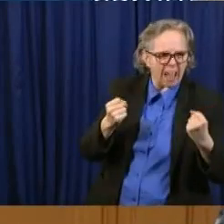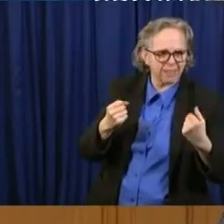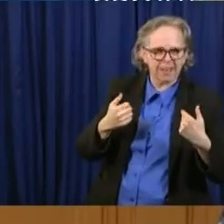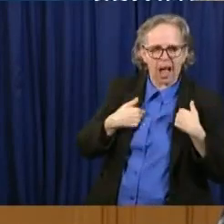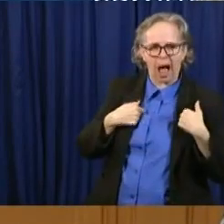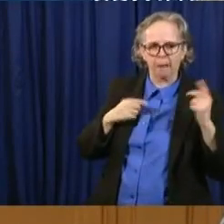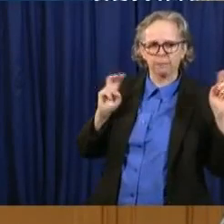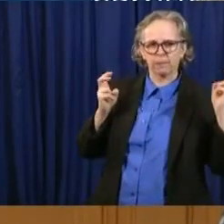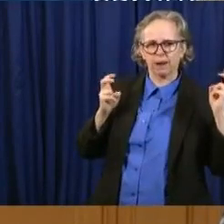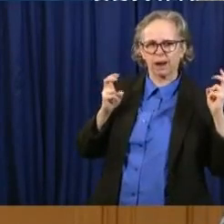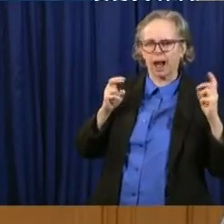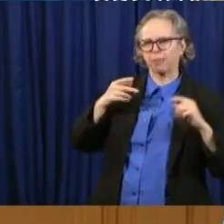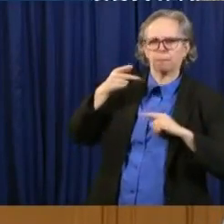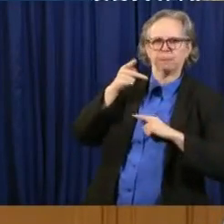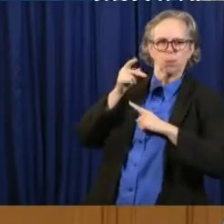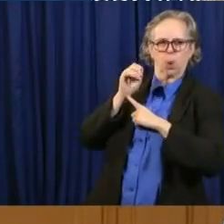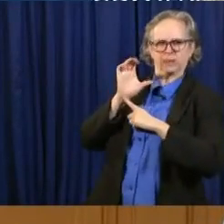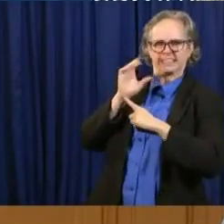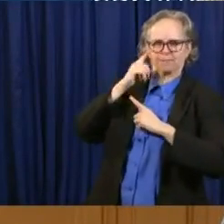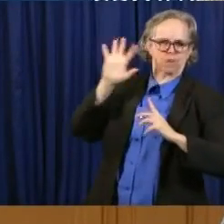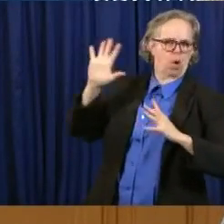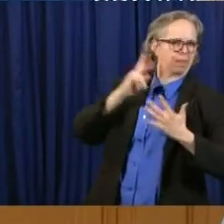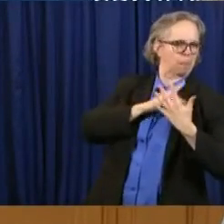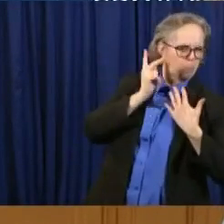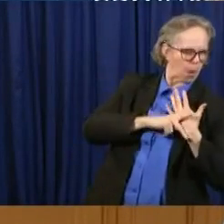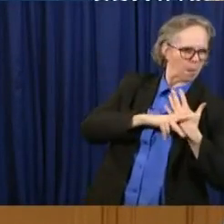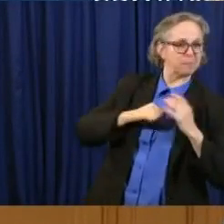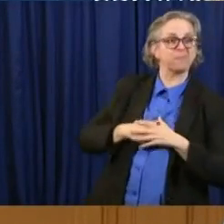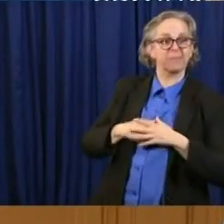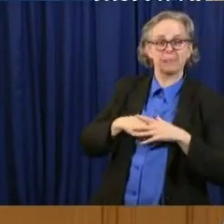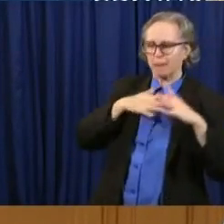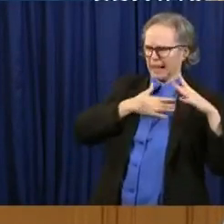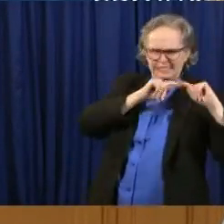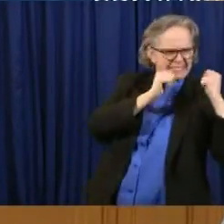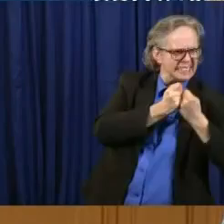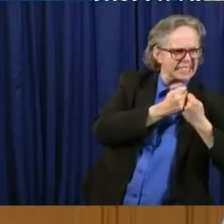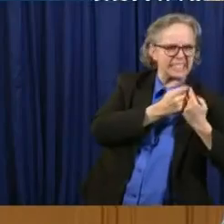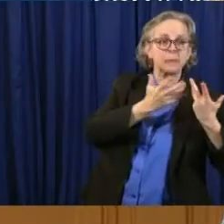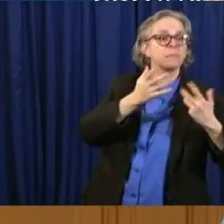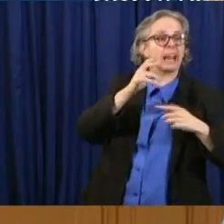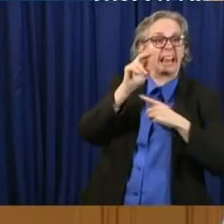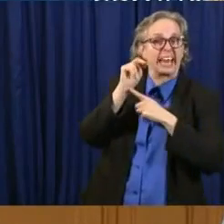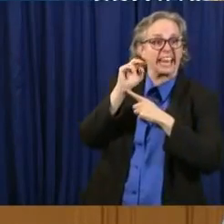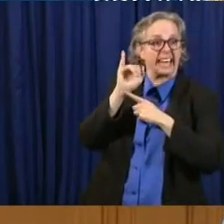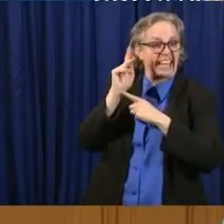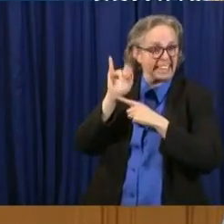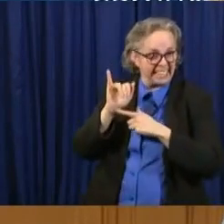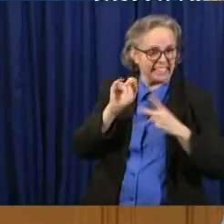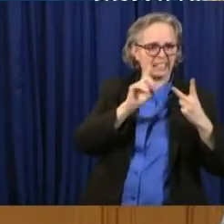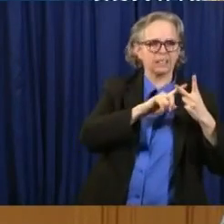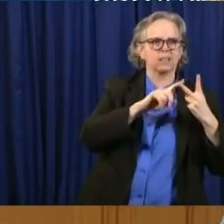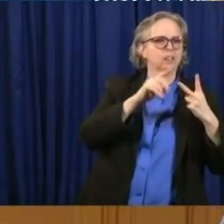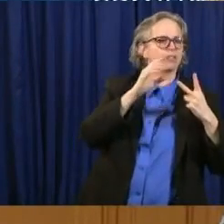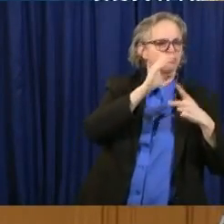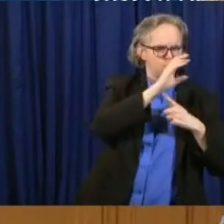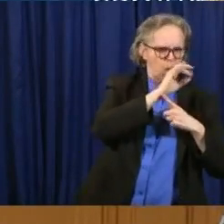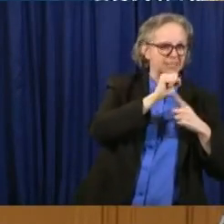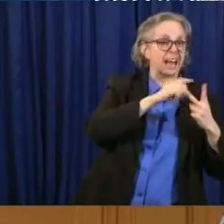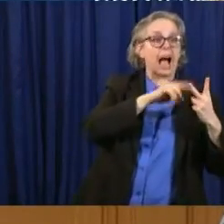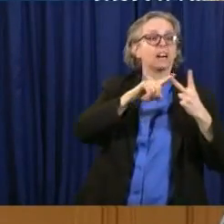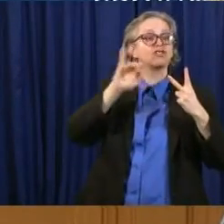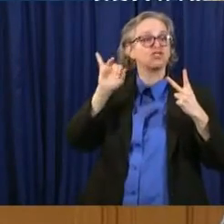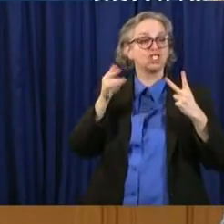and I have on my team with Operations Nikki Ross and Josh Bowles, and oh my goodness, are they incredible.